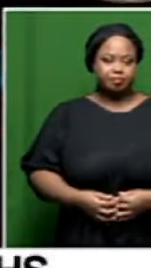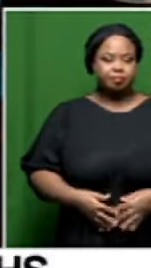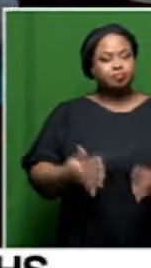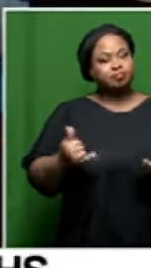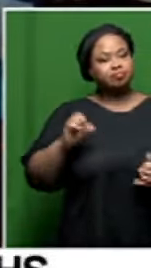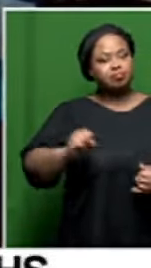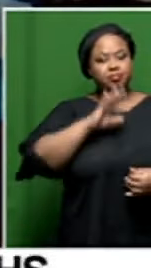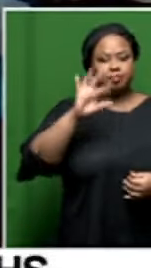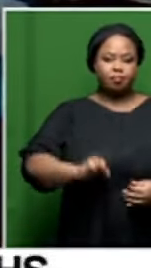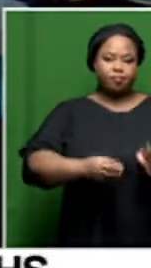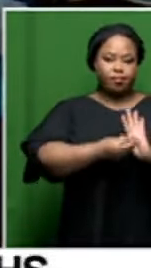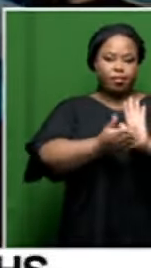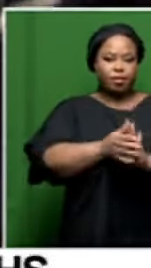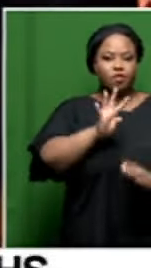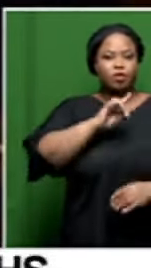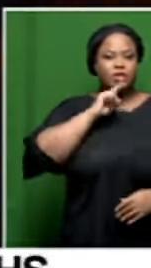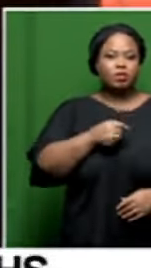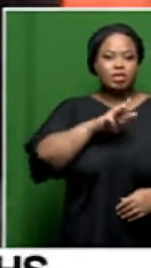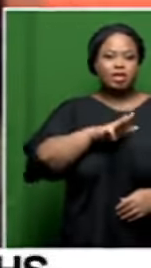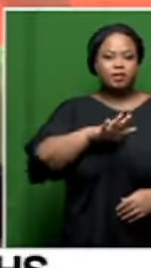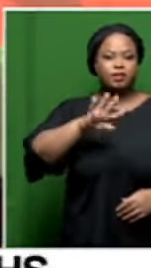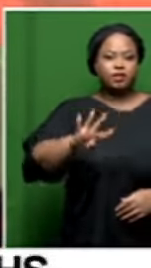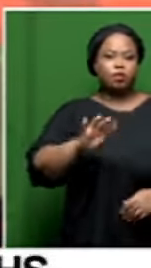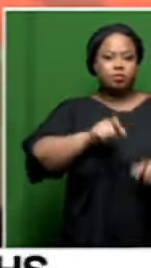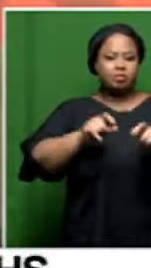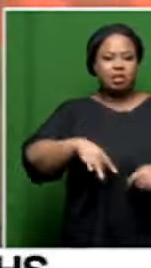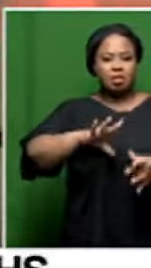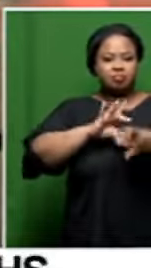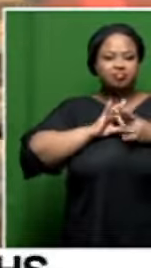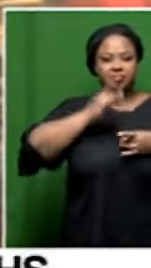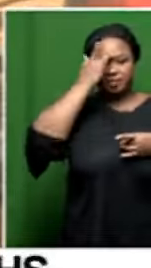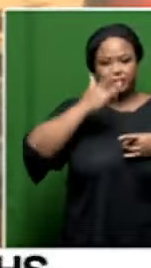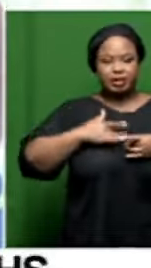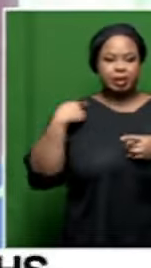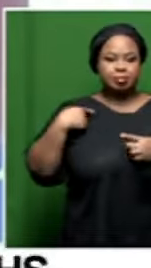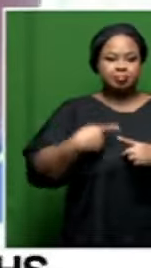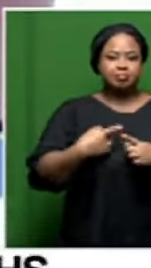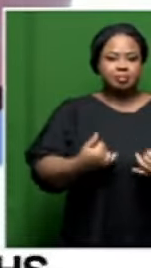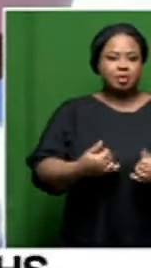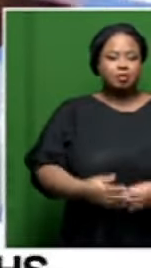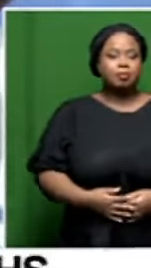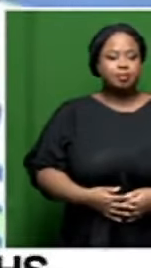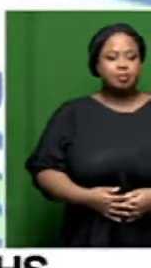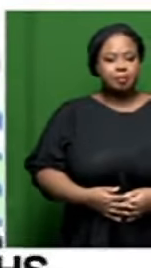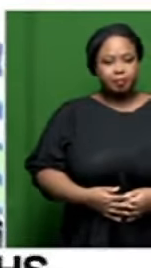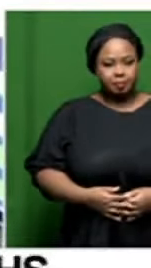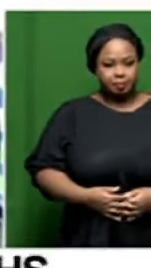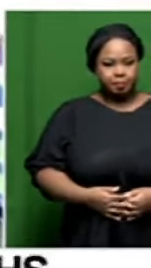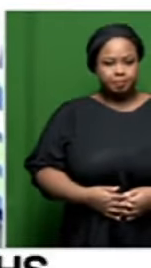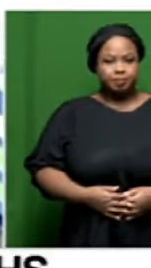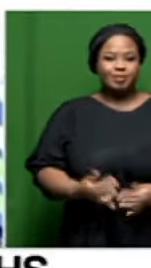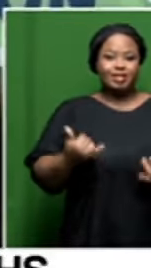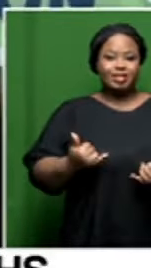South Africa registered 4,954 new COVID-19 cases in the latest reporting